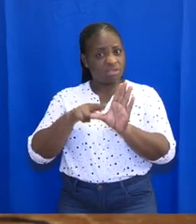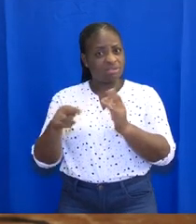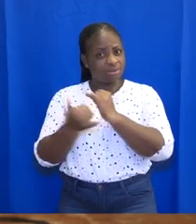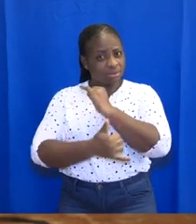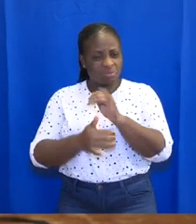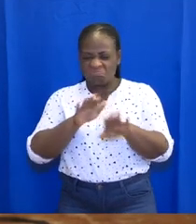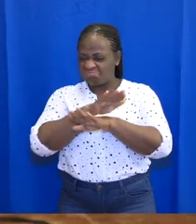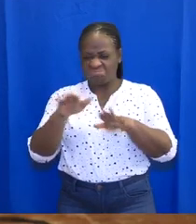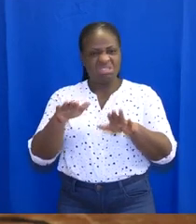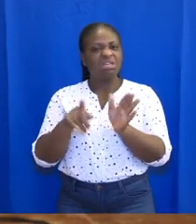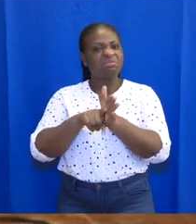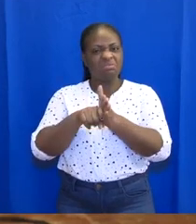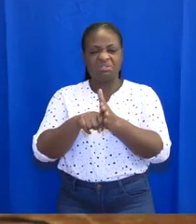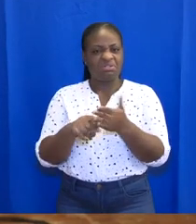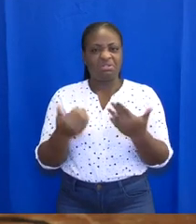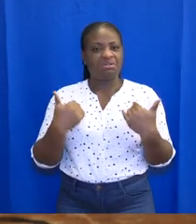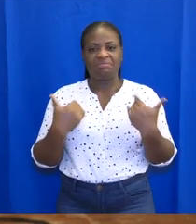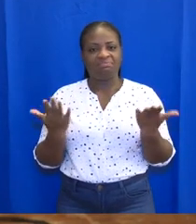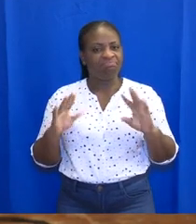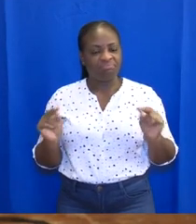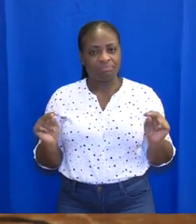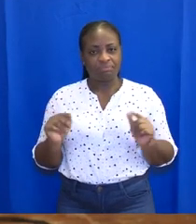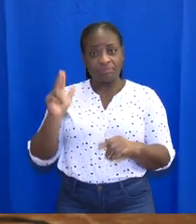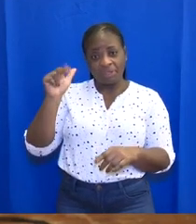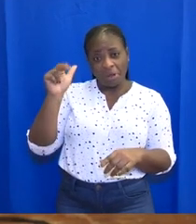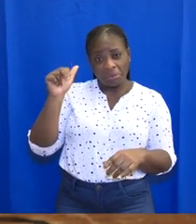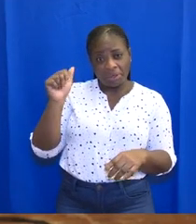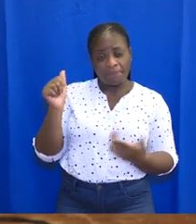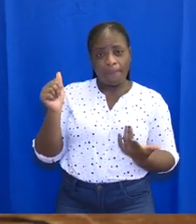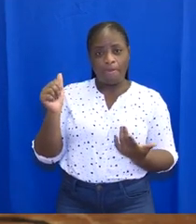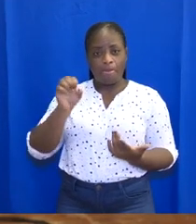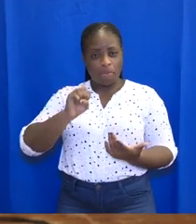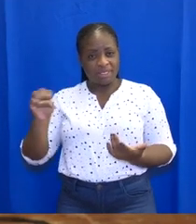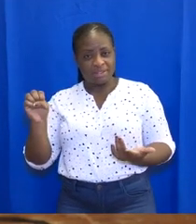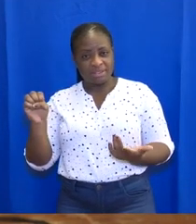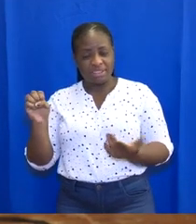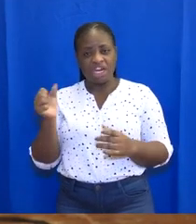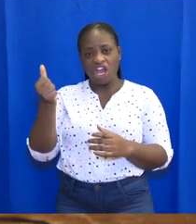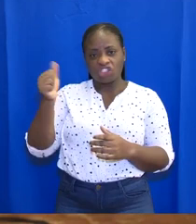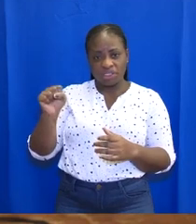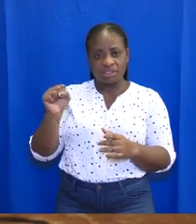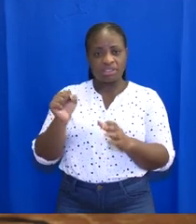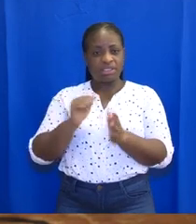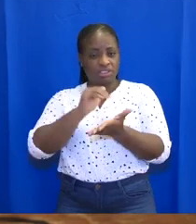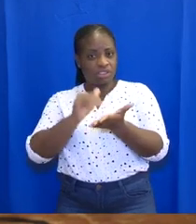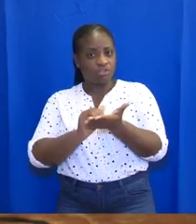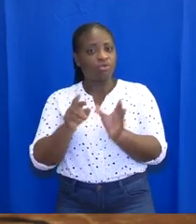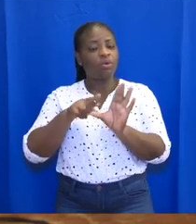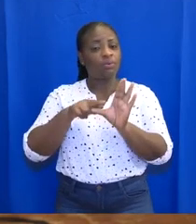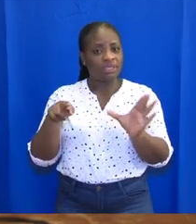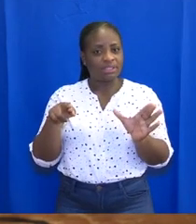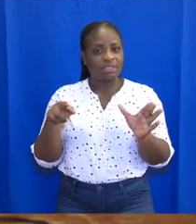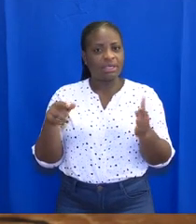without active cases. Greater Accra, Eastern, Ashanti, and Central regions